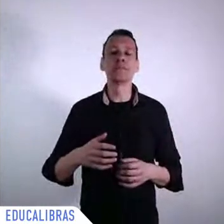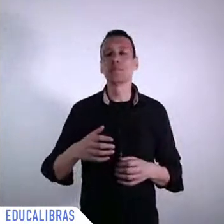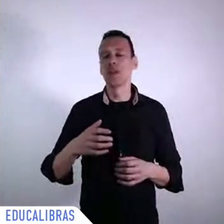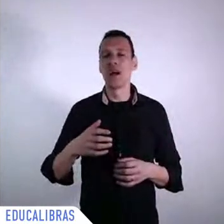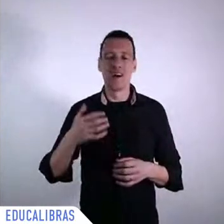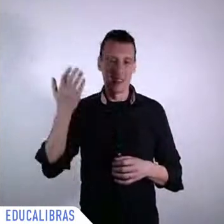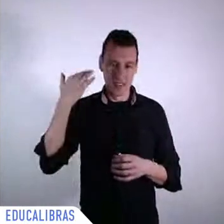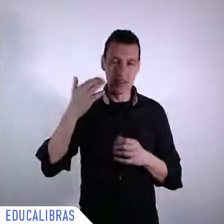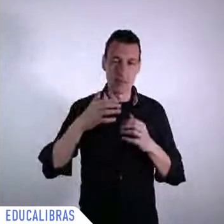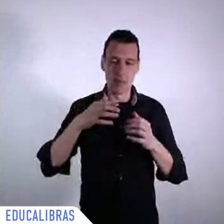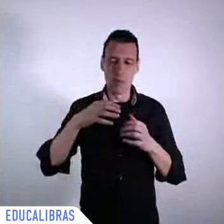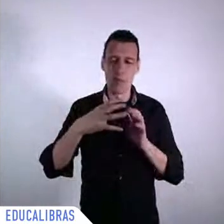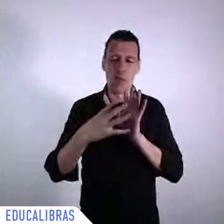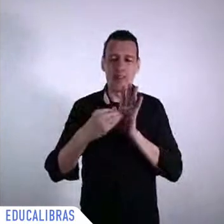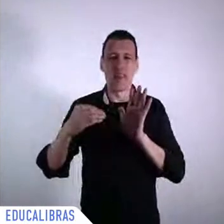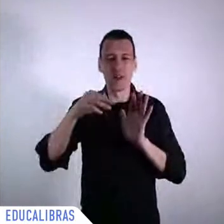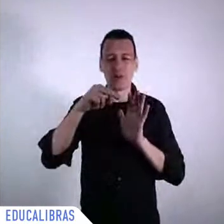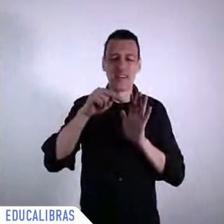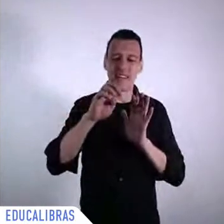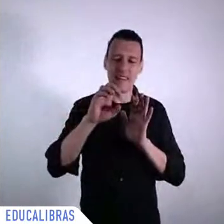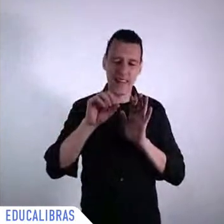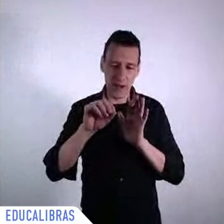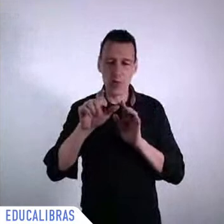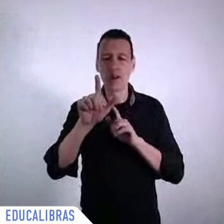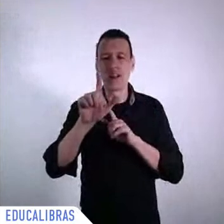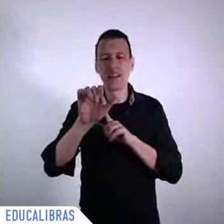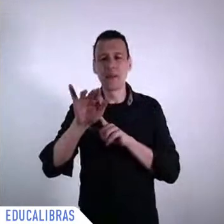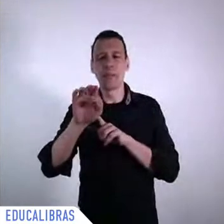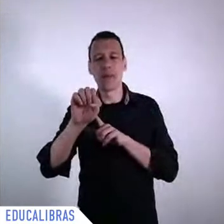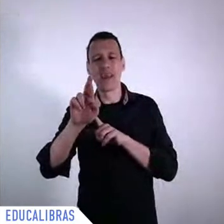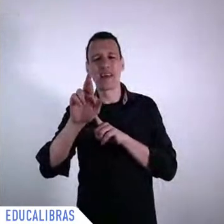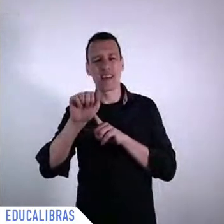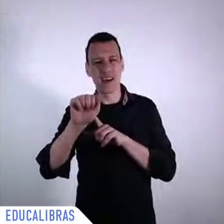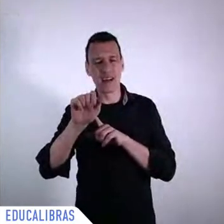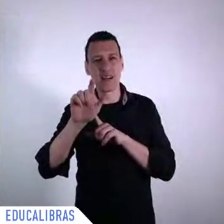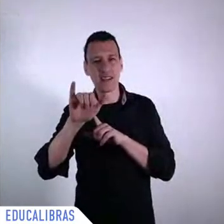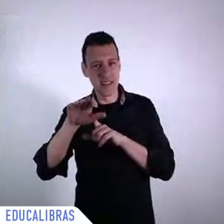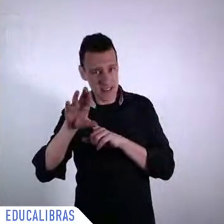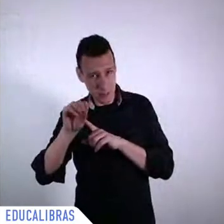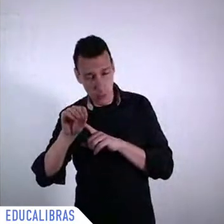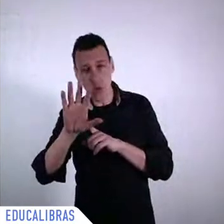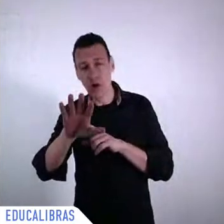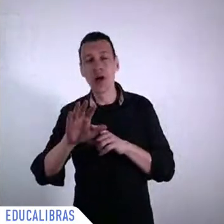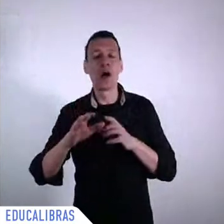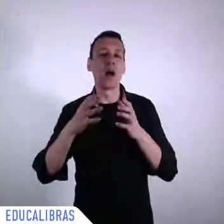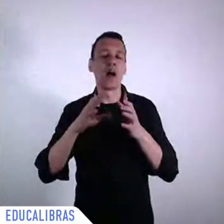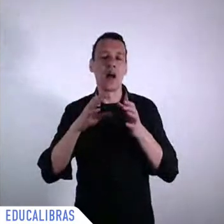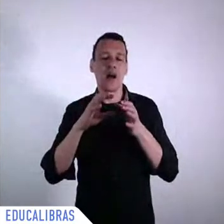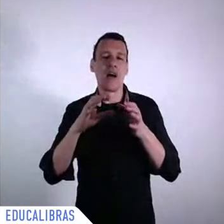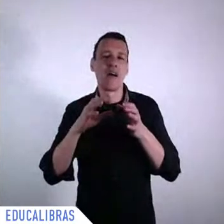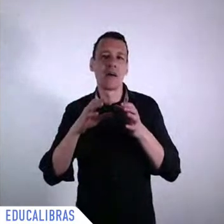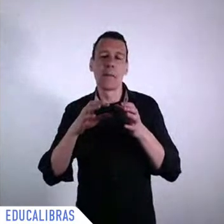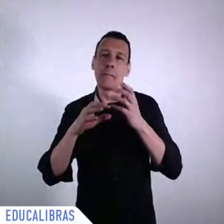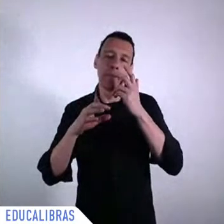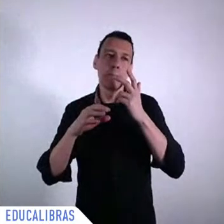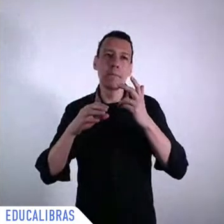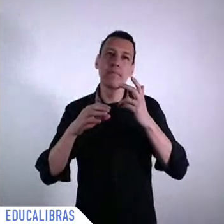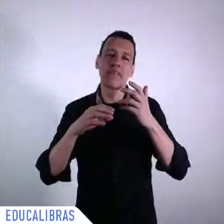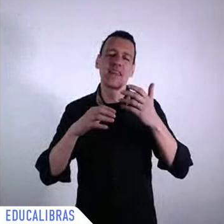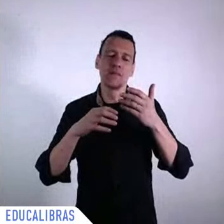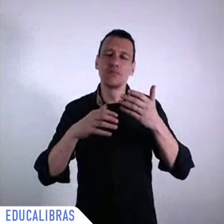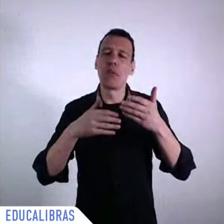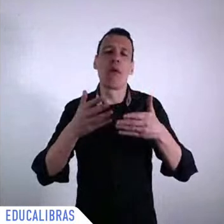of poverty in many parts of the world no doubt but also living outside millions of them and